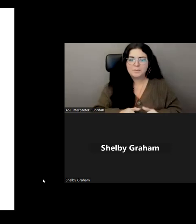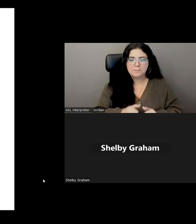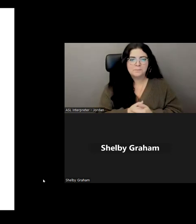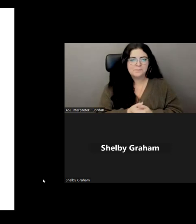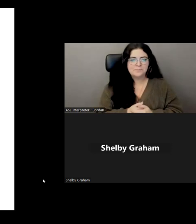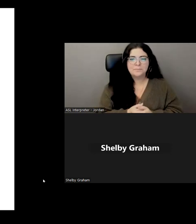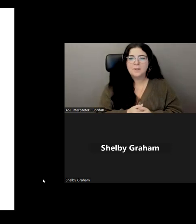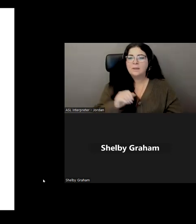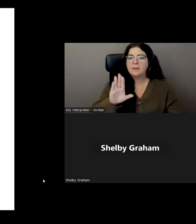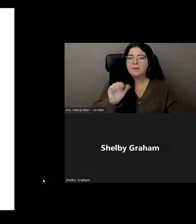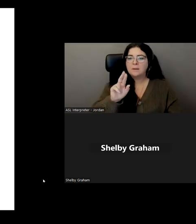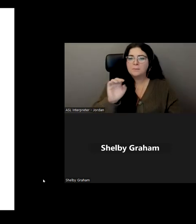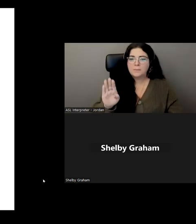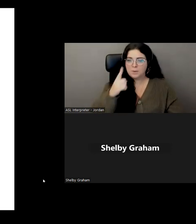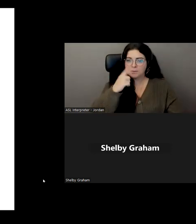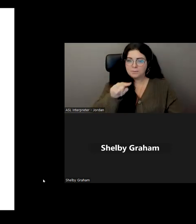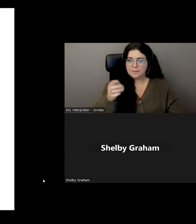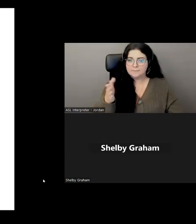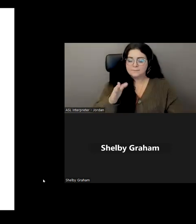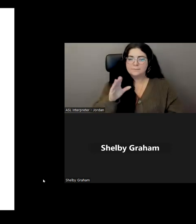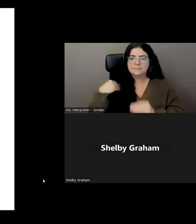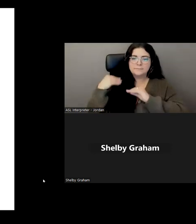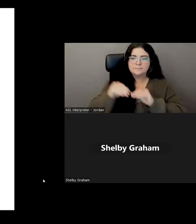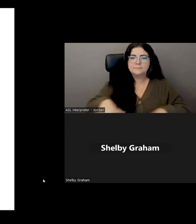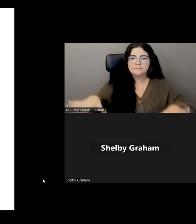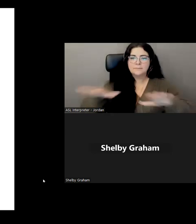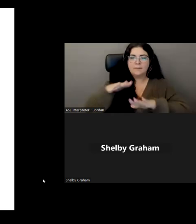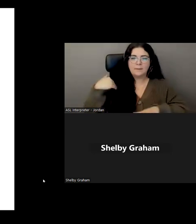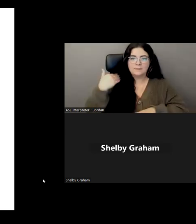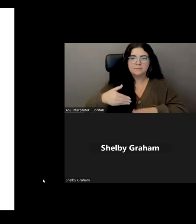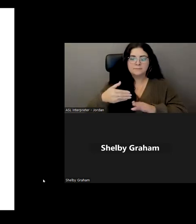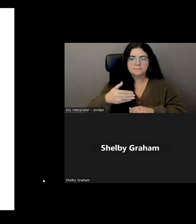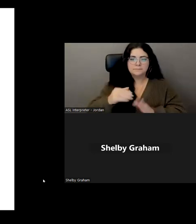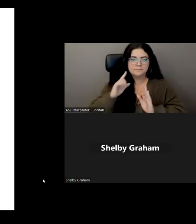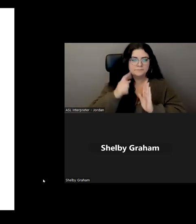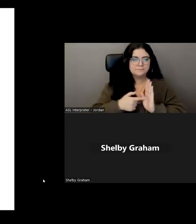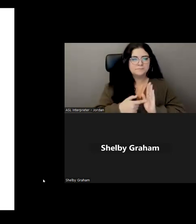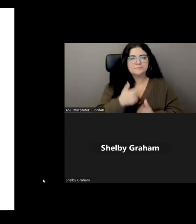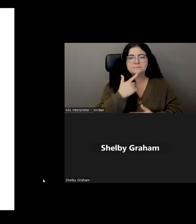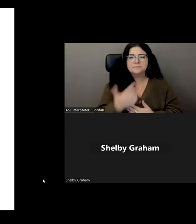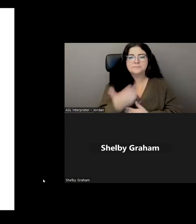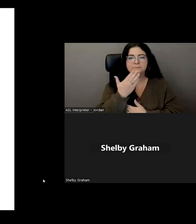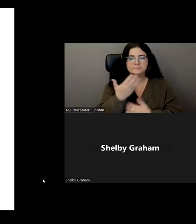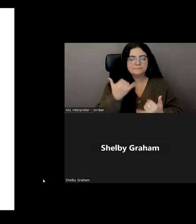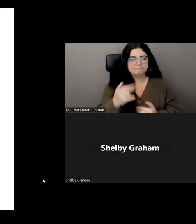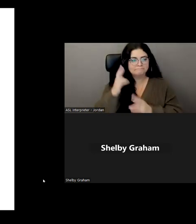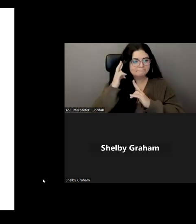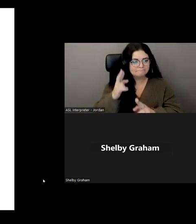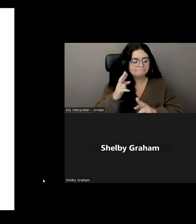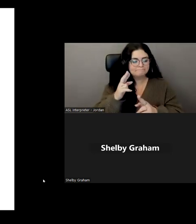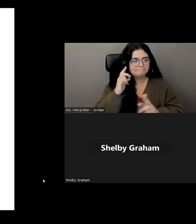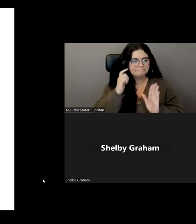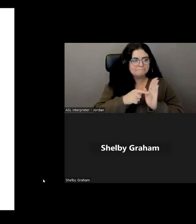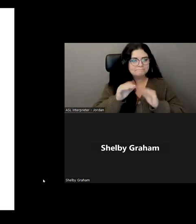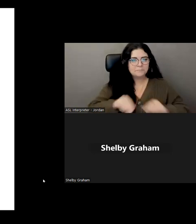Barb, can you go ahead and read the land acknowledgement, please? Good morning. We respectfully acknowledge the land on which we